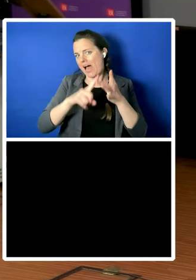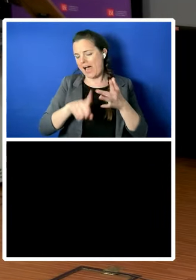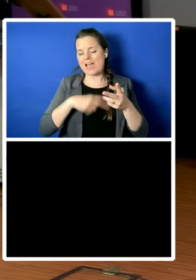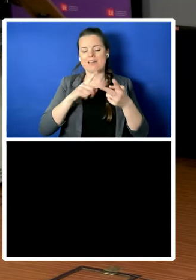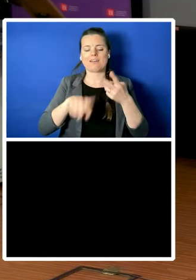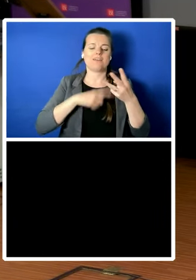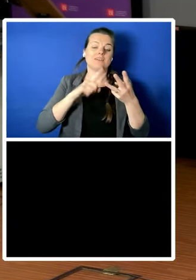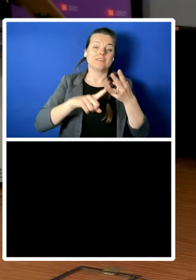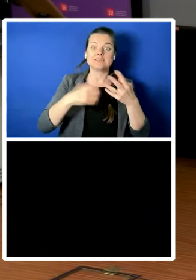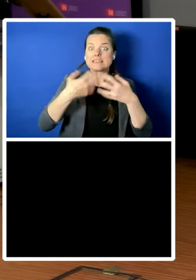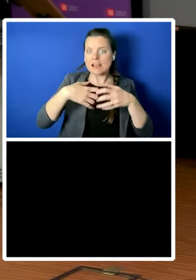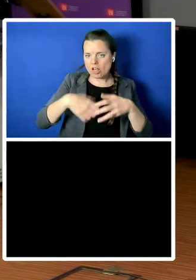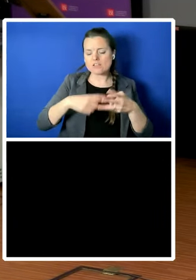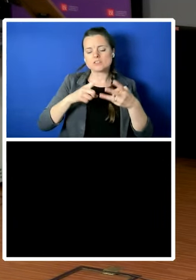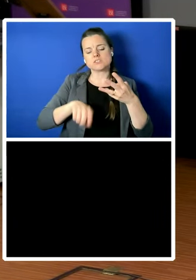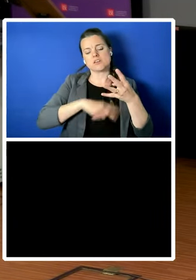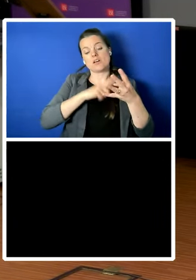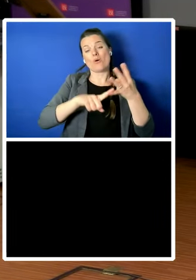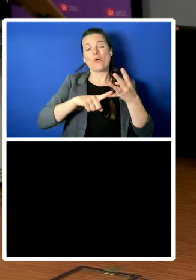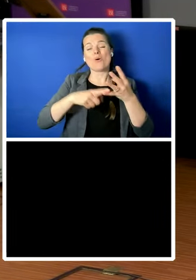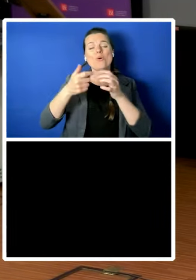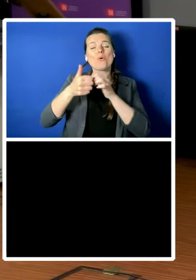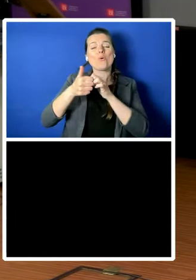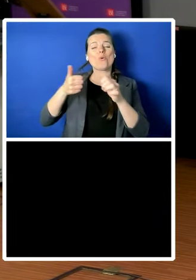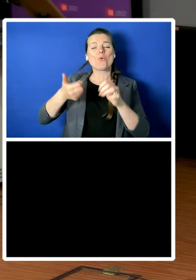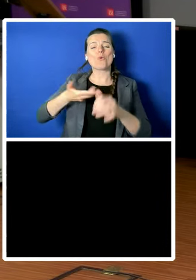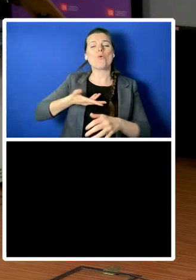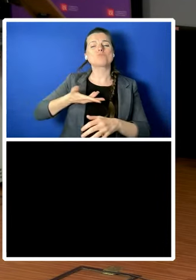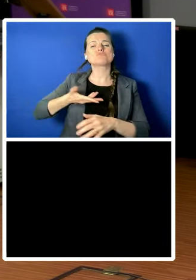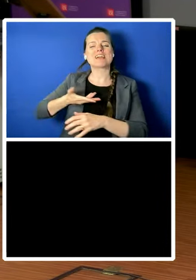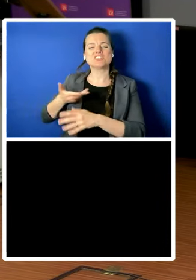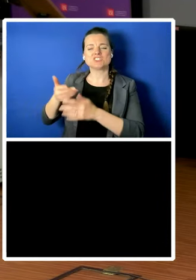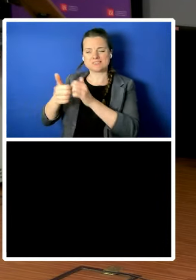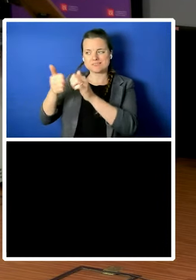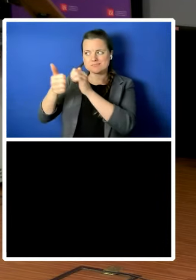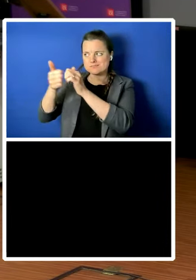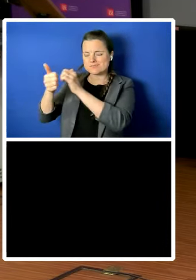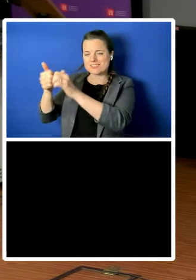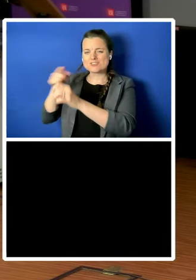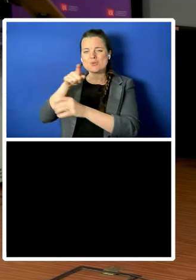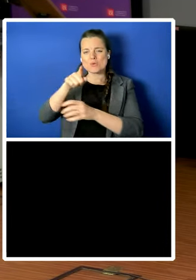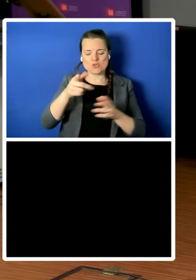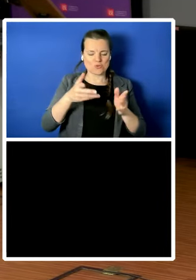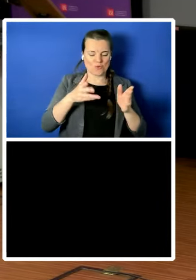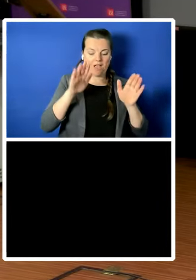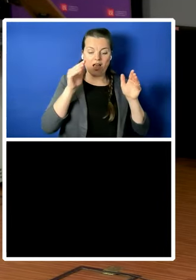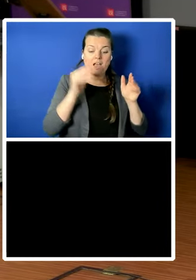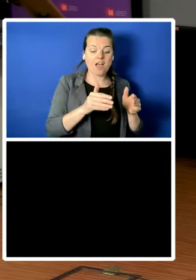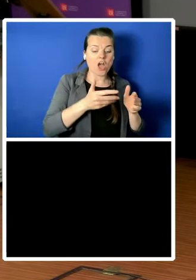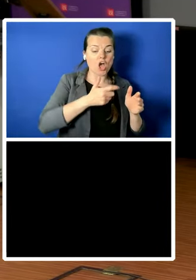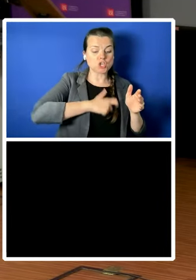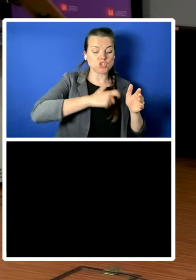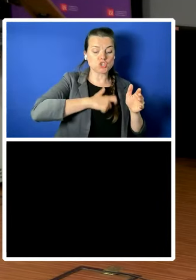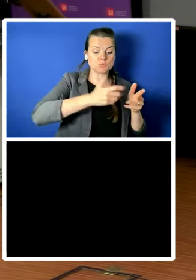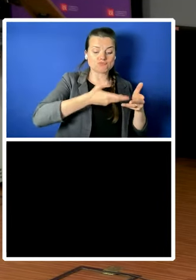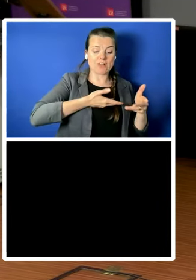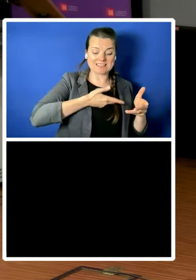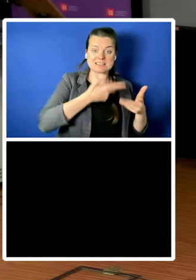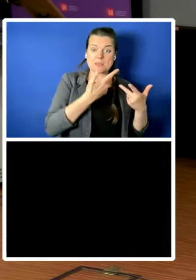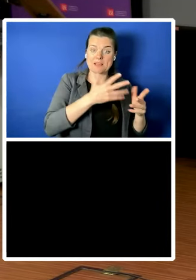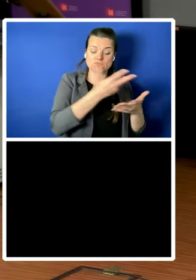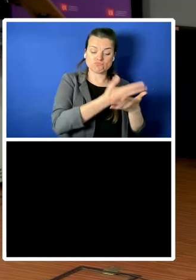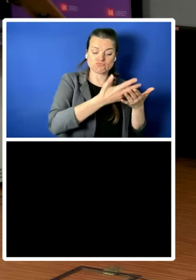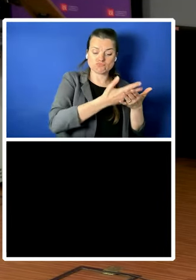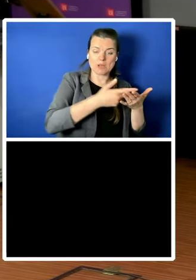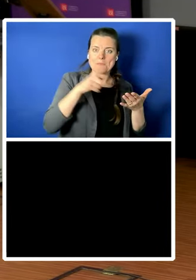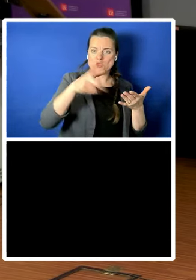corporations you're extending the sphere of human rights which you know is being talked about in relation to holding the state